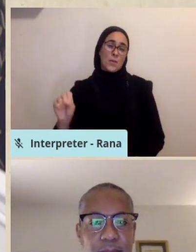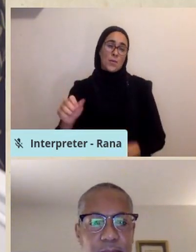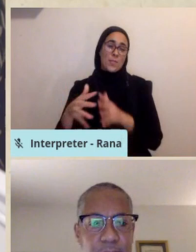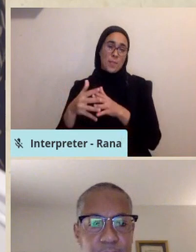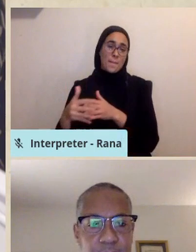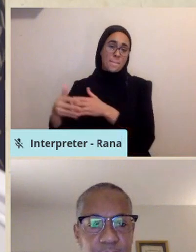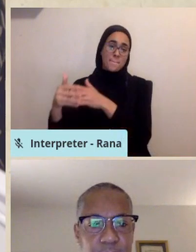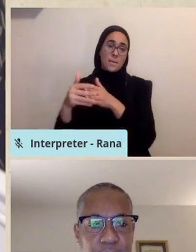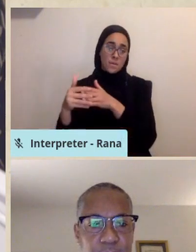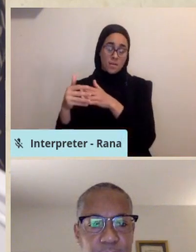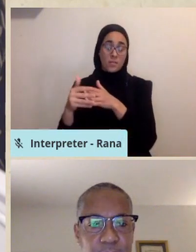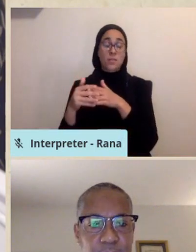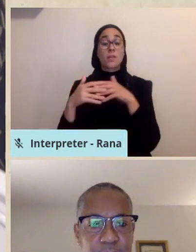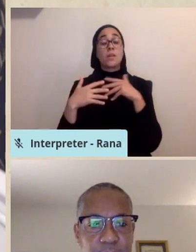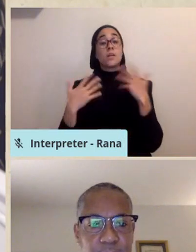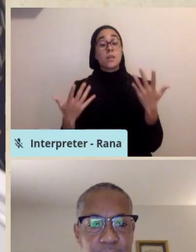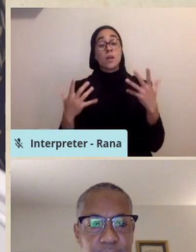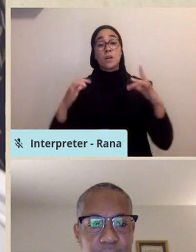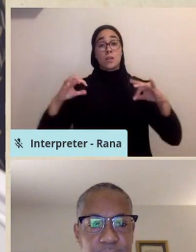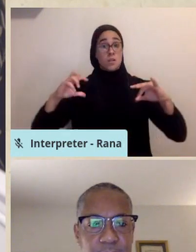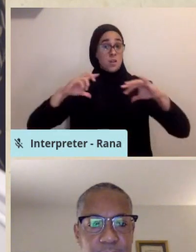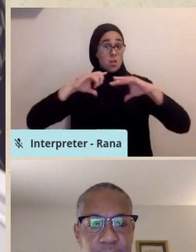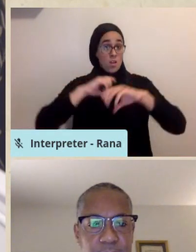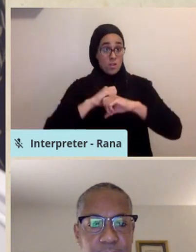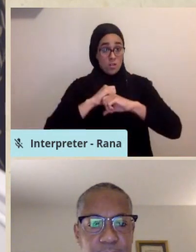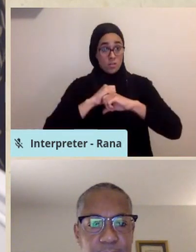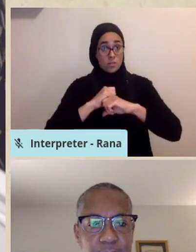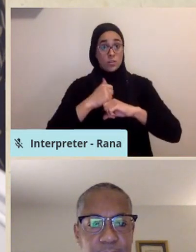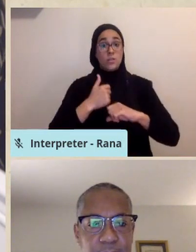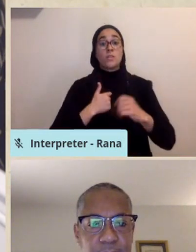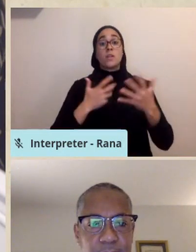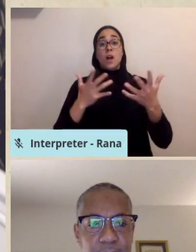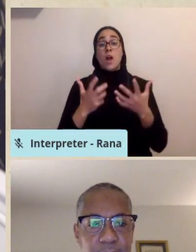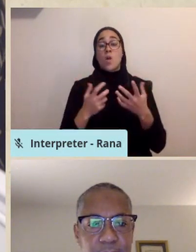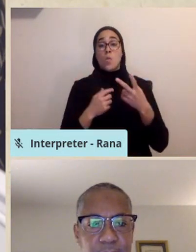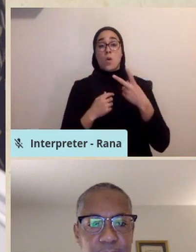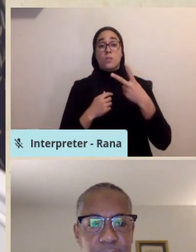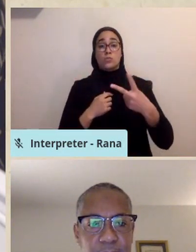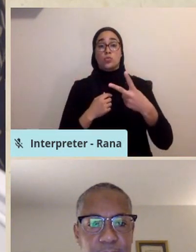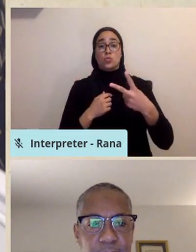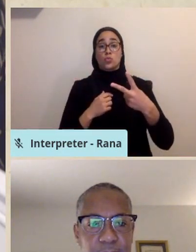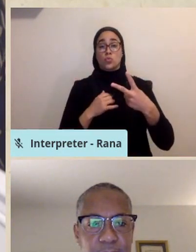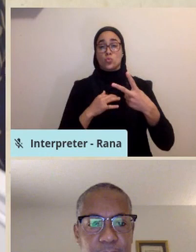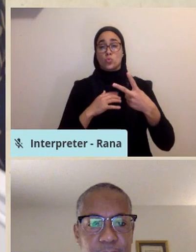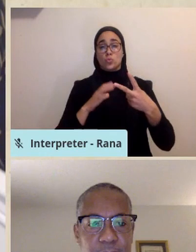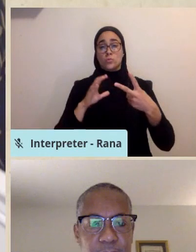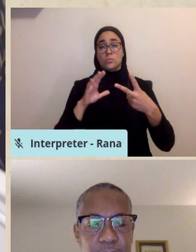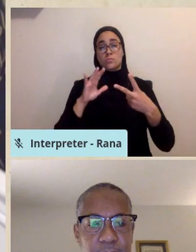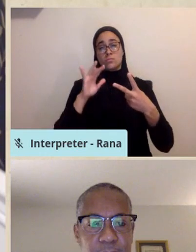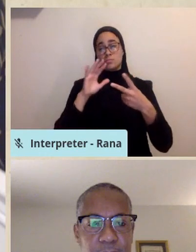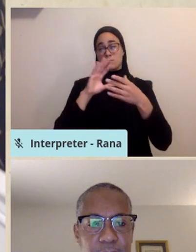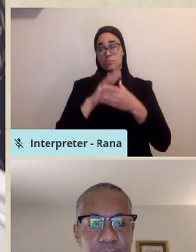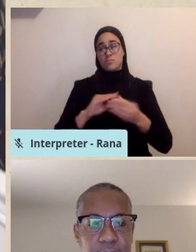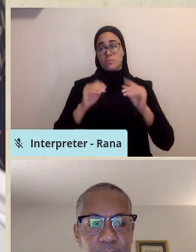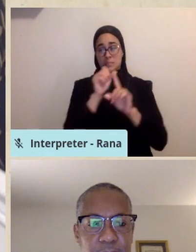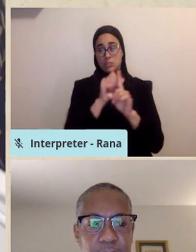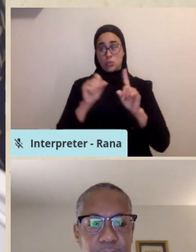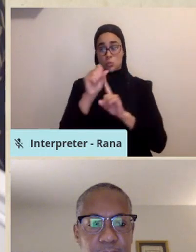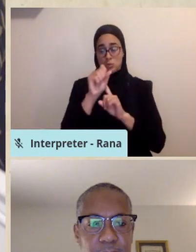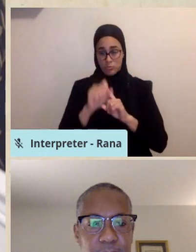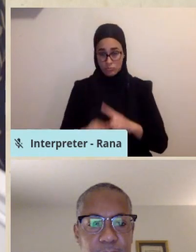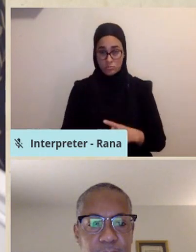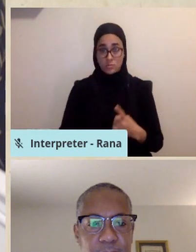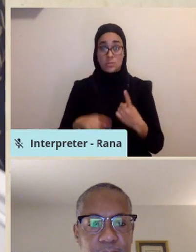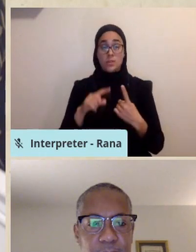And so with that, in conclusion, I want to bring two brief case studies. One, a patient in a